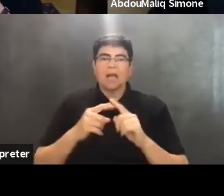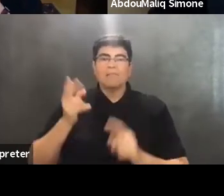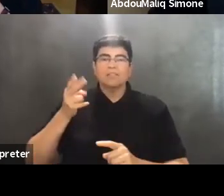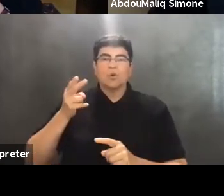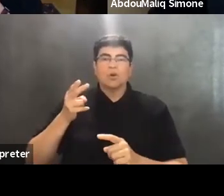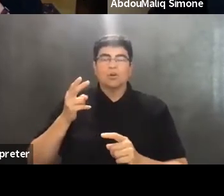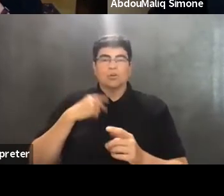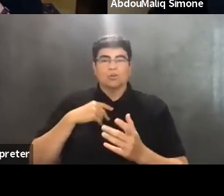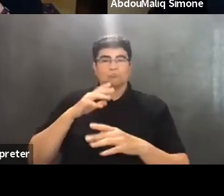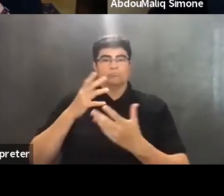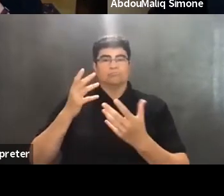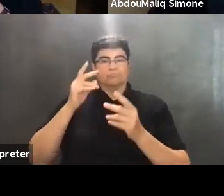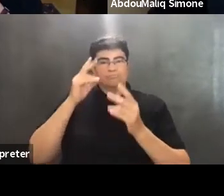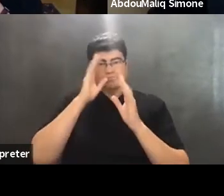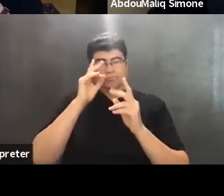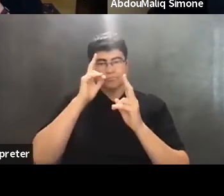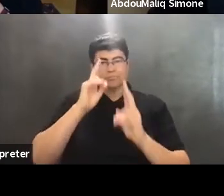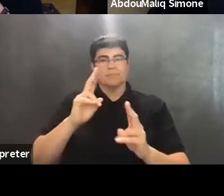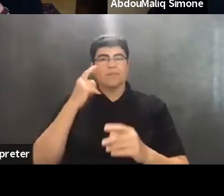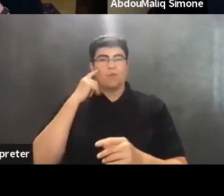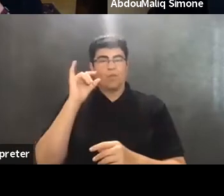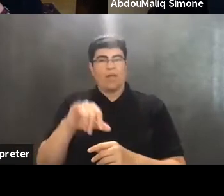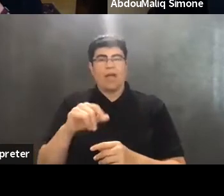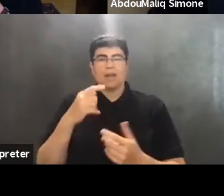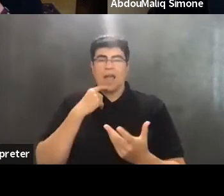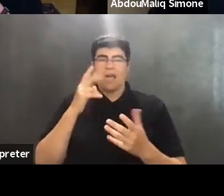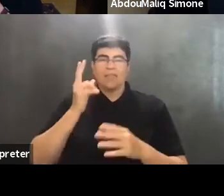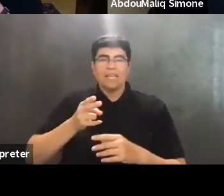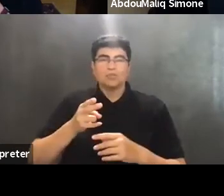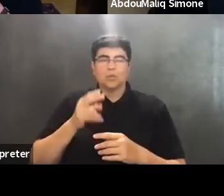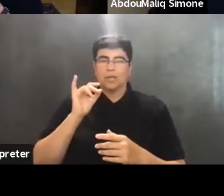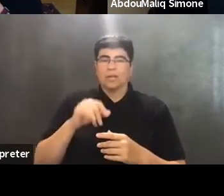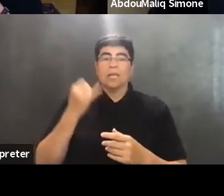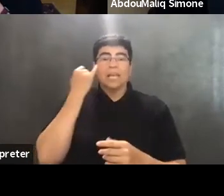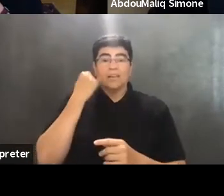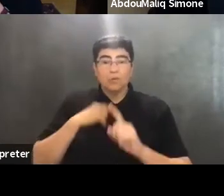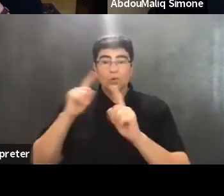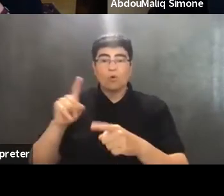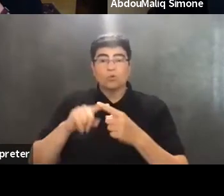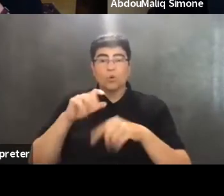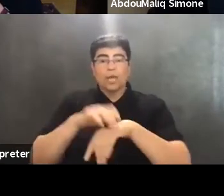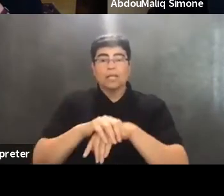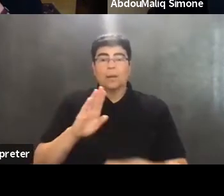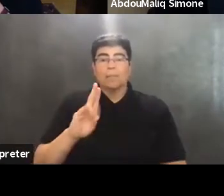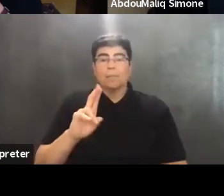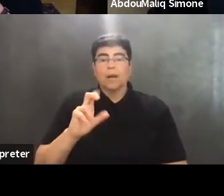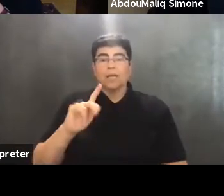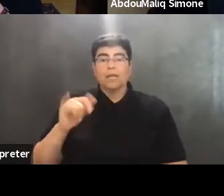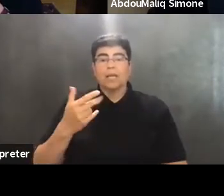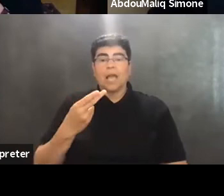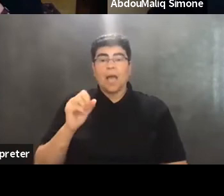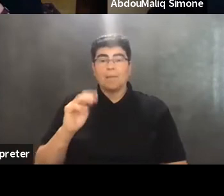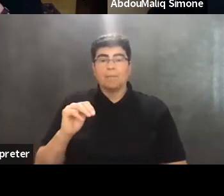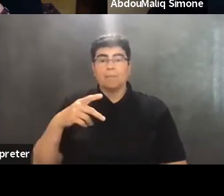empire and histories of settler colonialism. If you go to Buckingham Palace, there's actually three roads